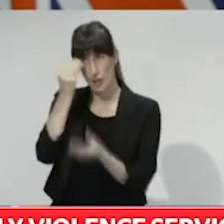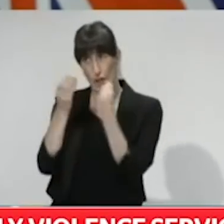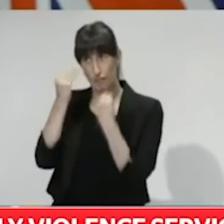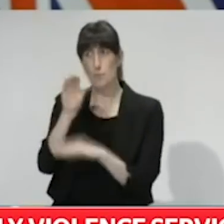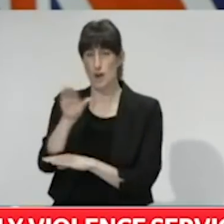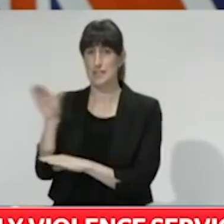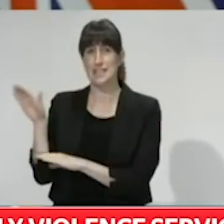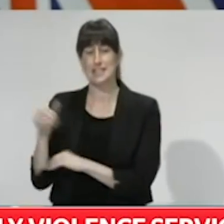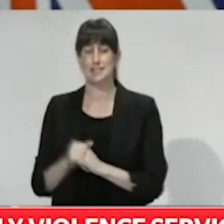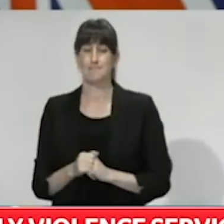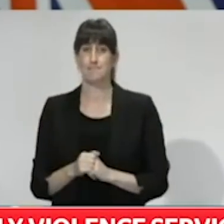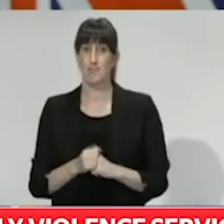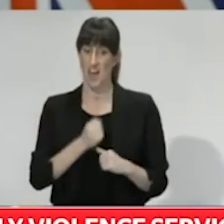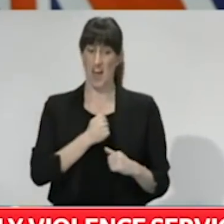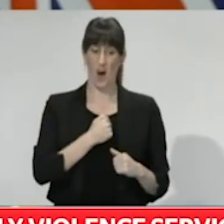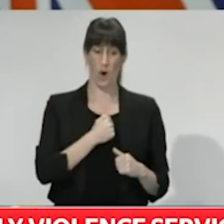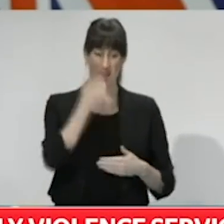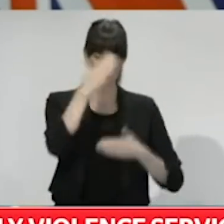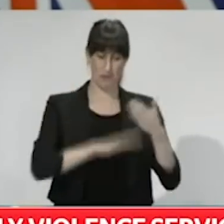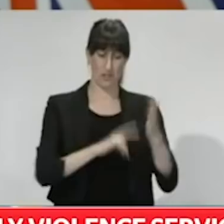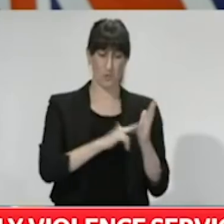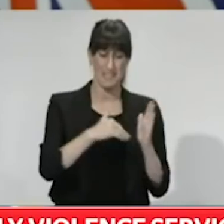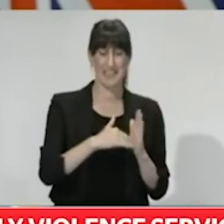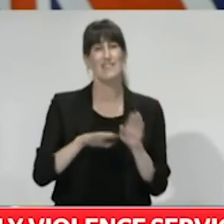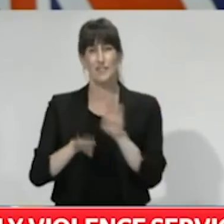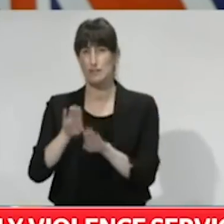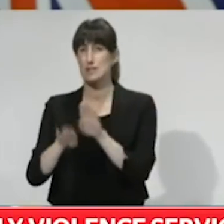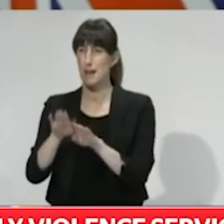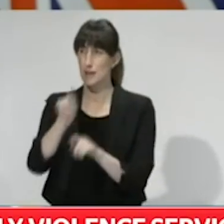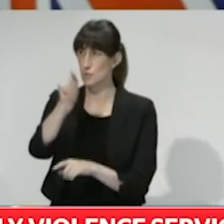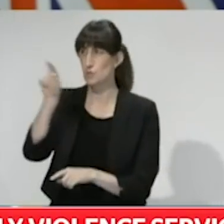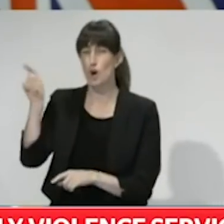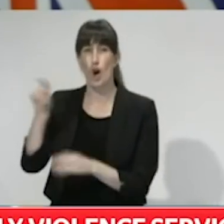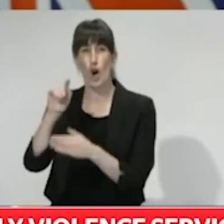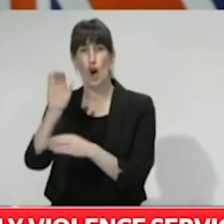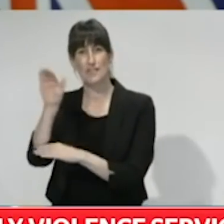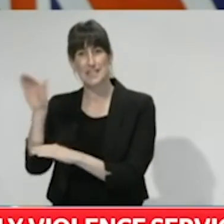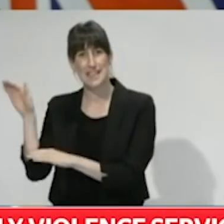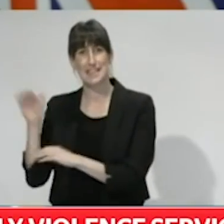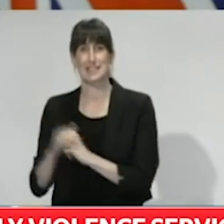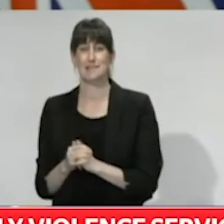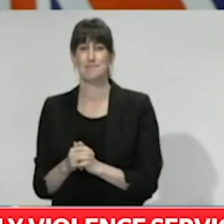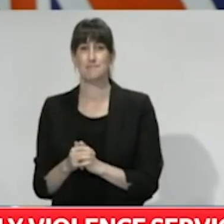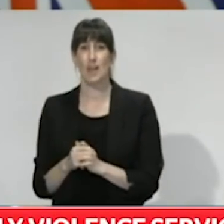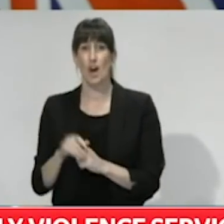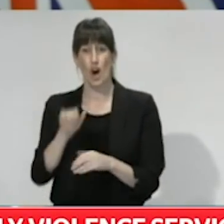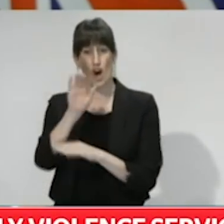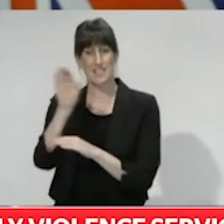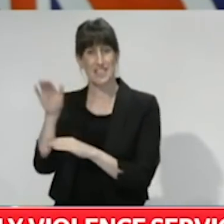Our experience mirrors these and theirs in many ways, especially the reductions in some key indicators